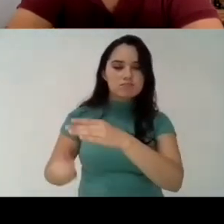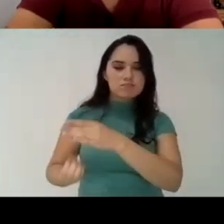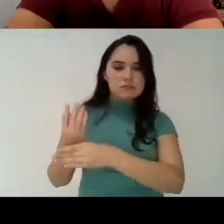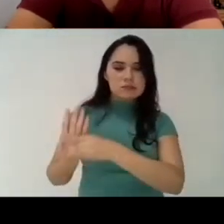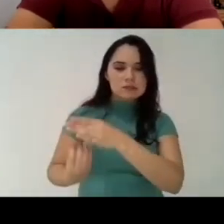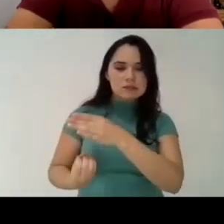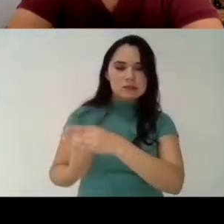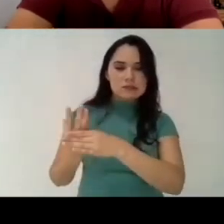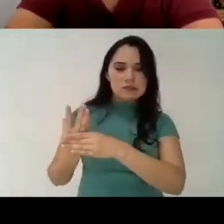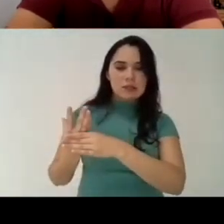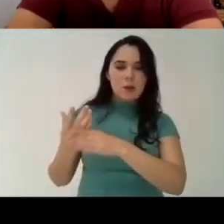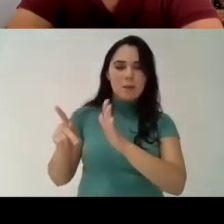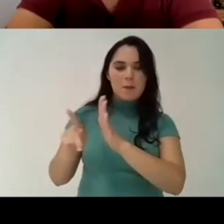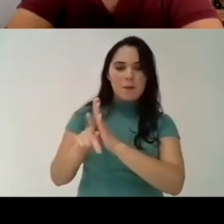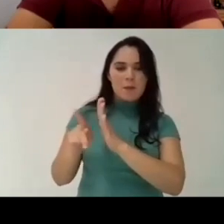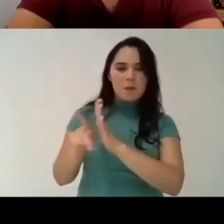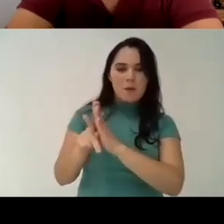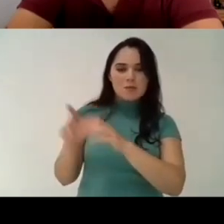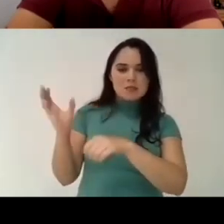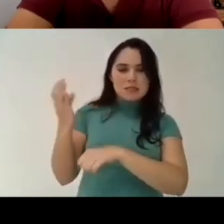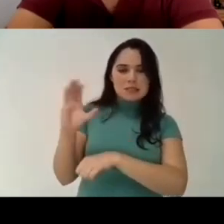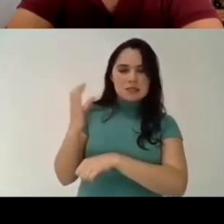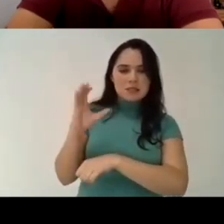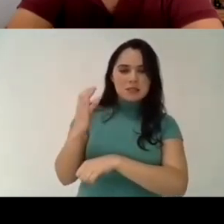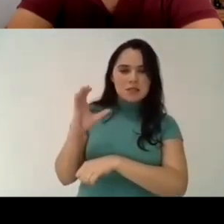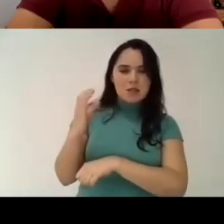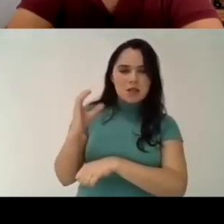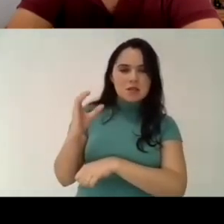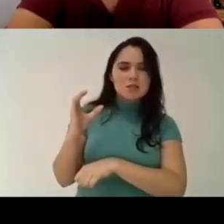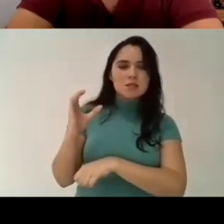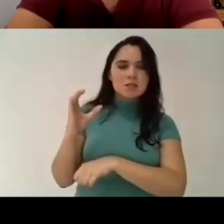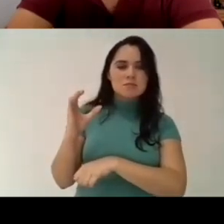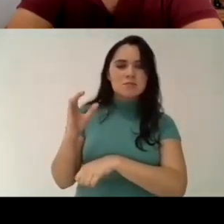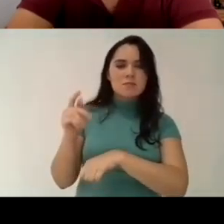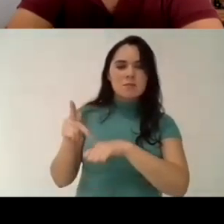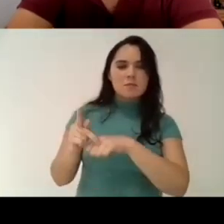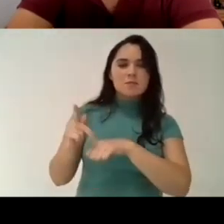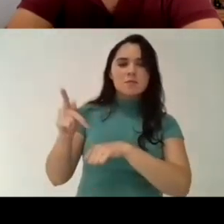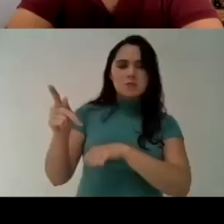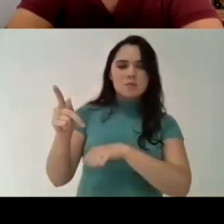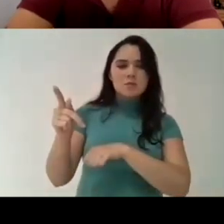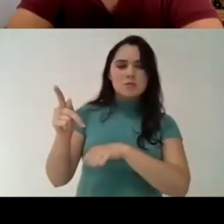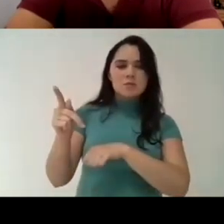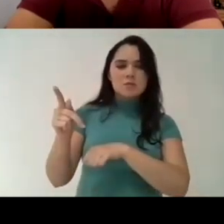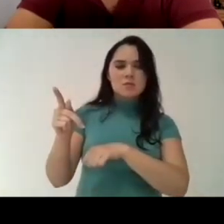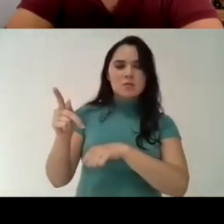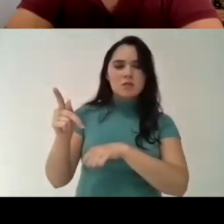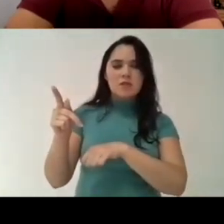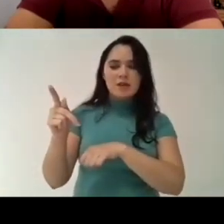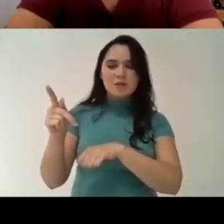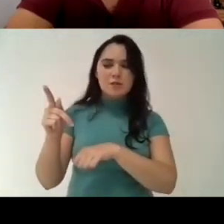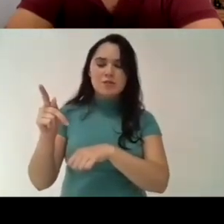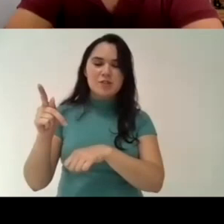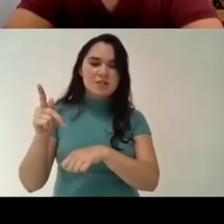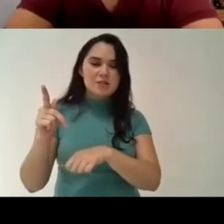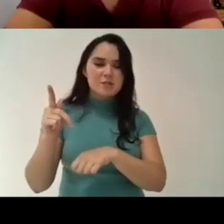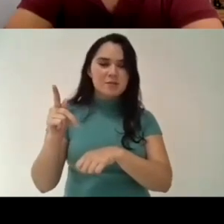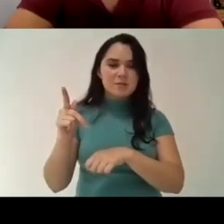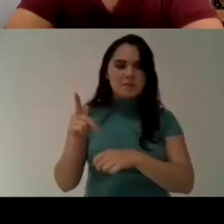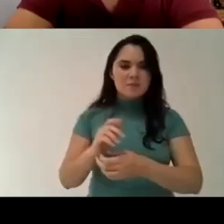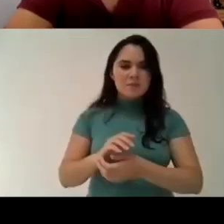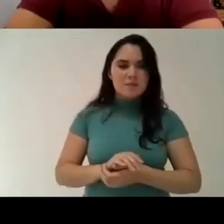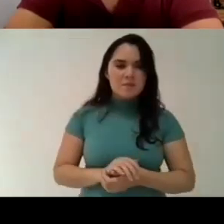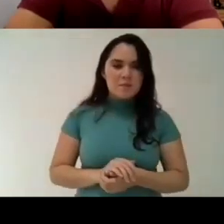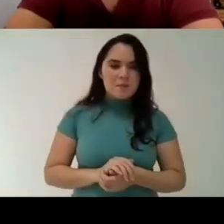of In terms of scientific production because this happens only within the university